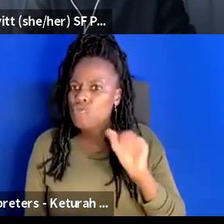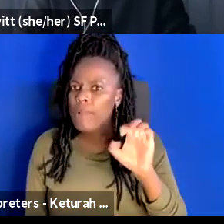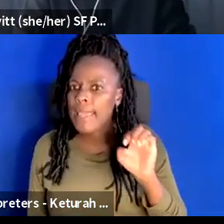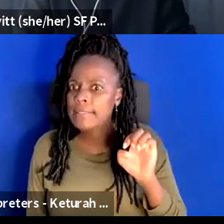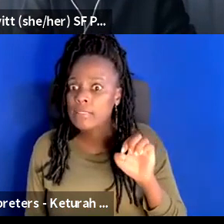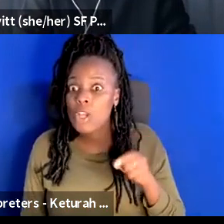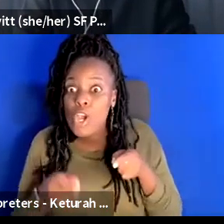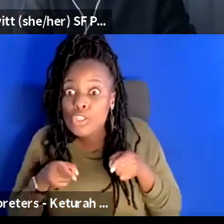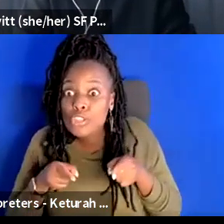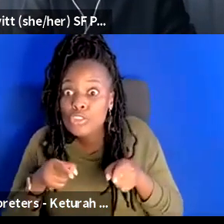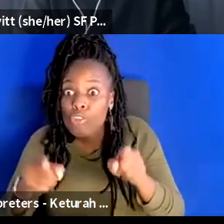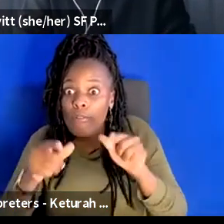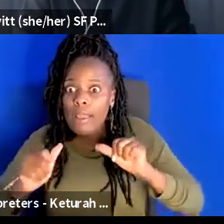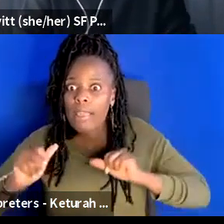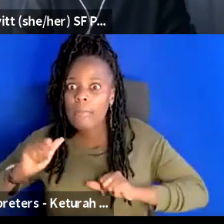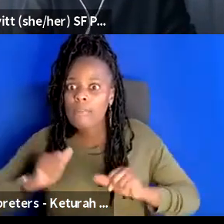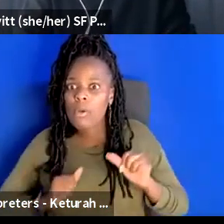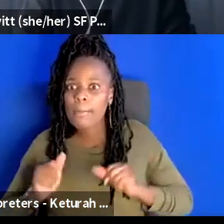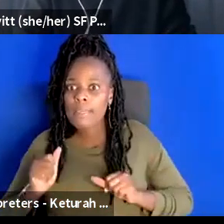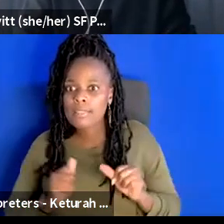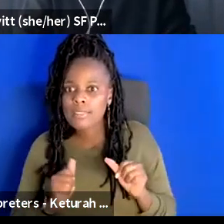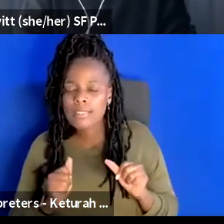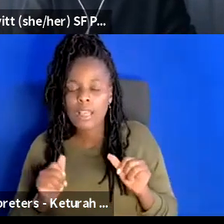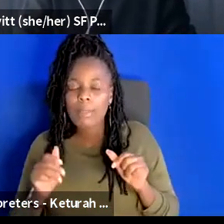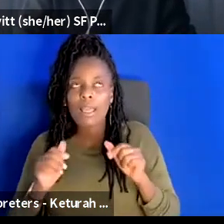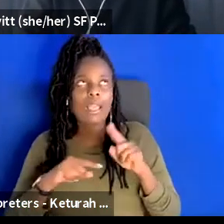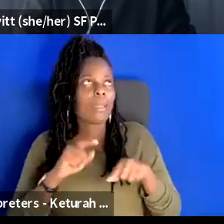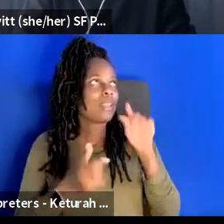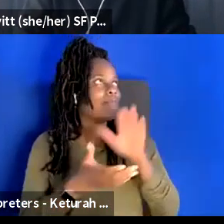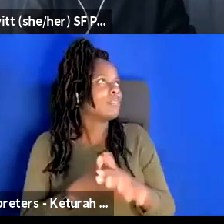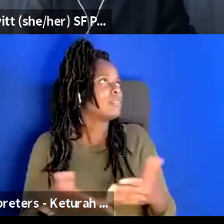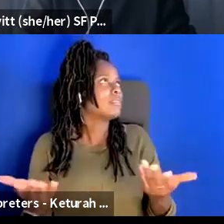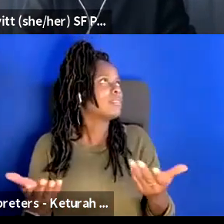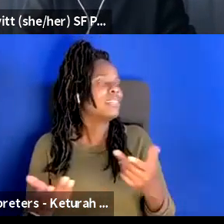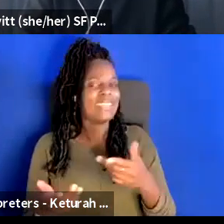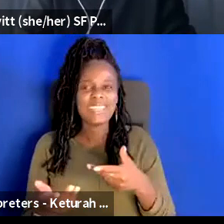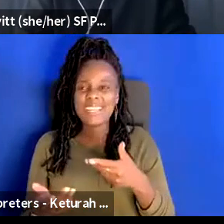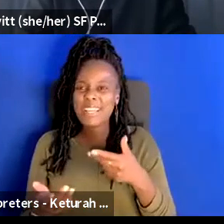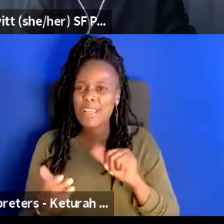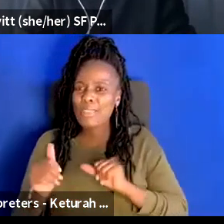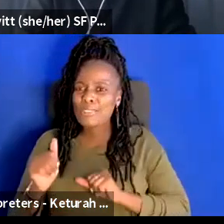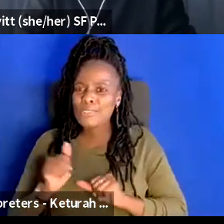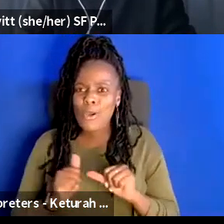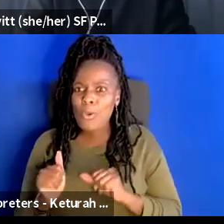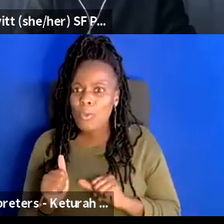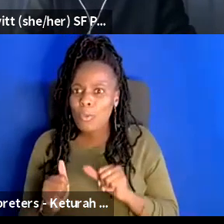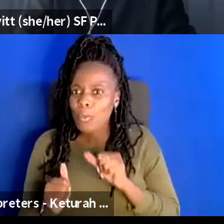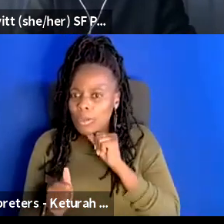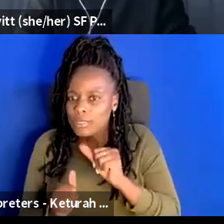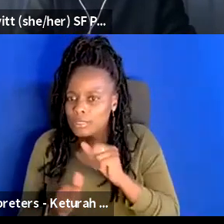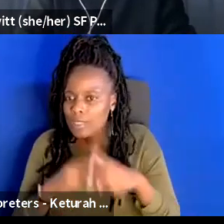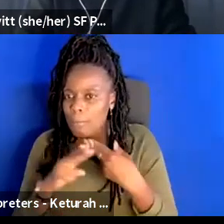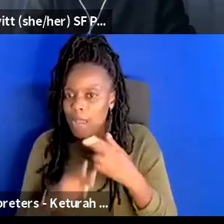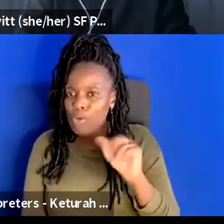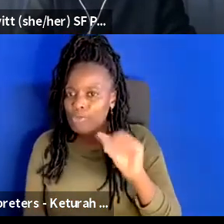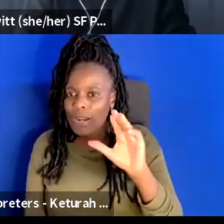during the performance and I'm going this is unbelievable because the show wasn't even like really about race it